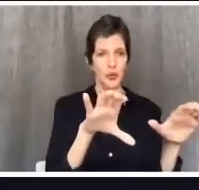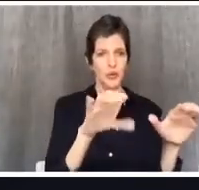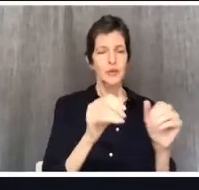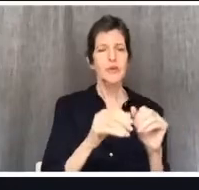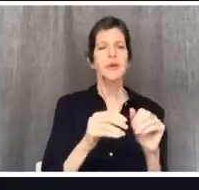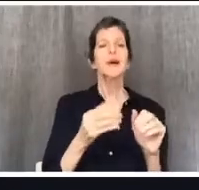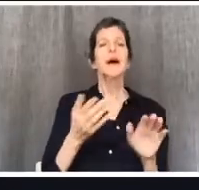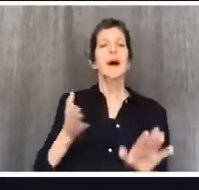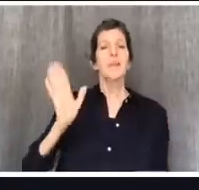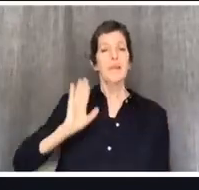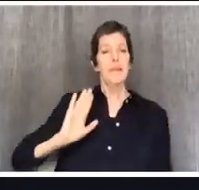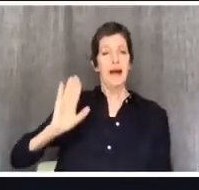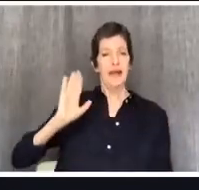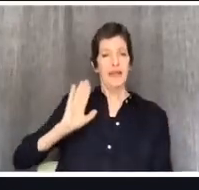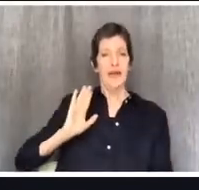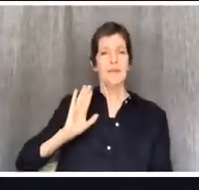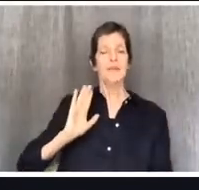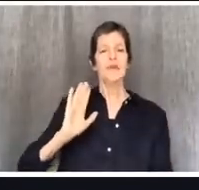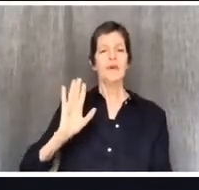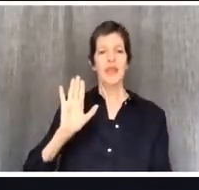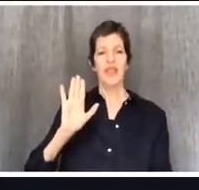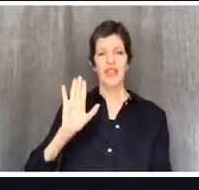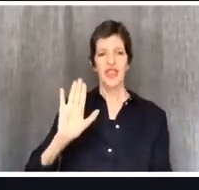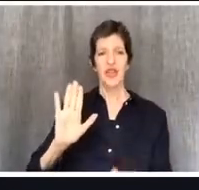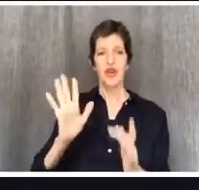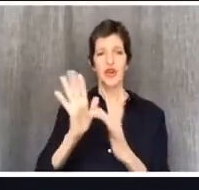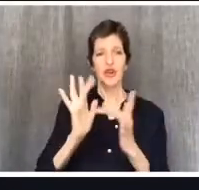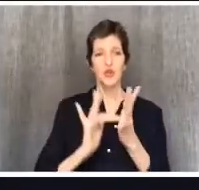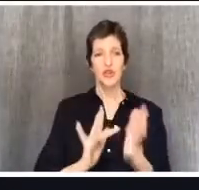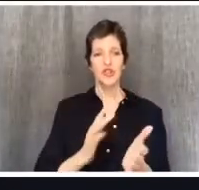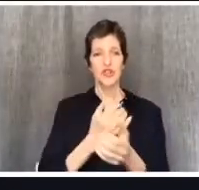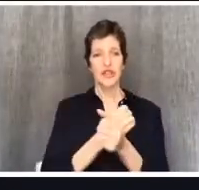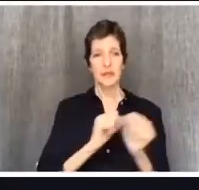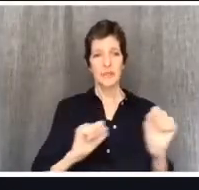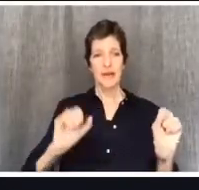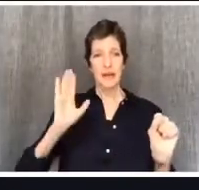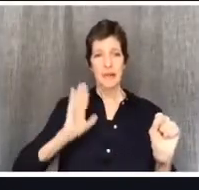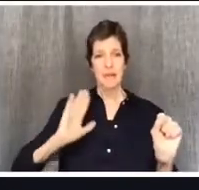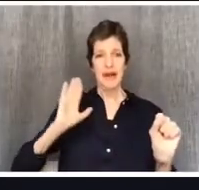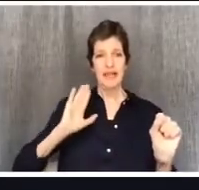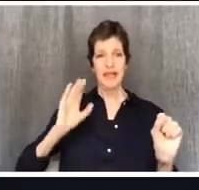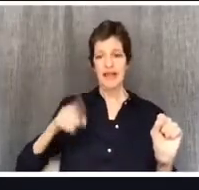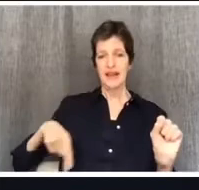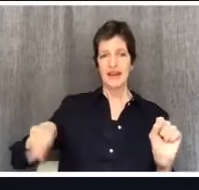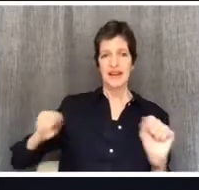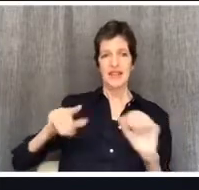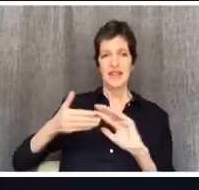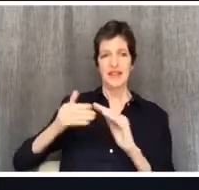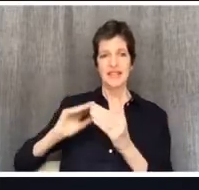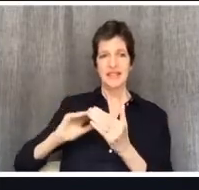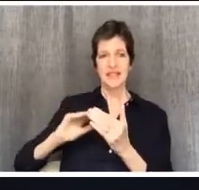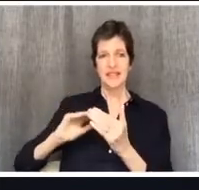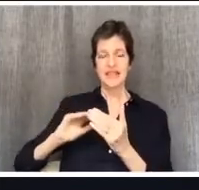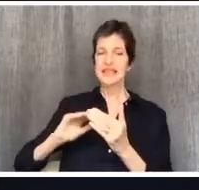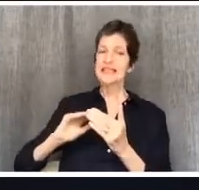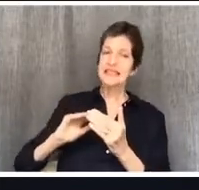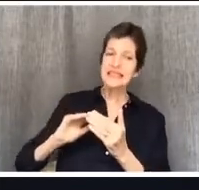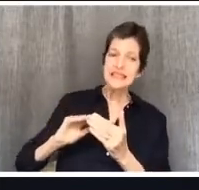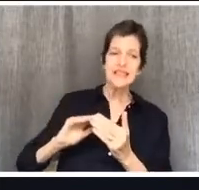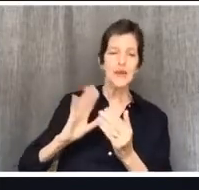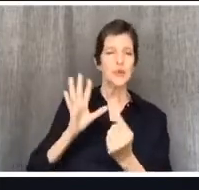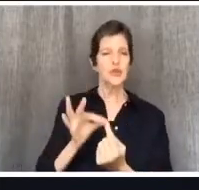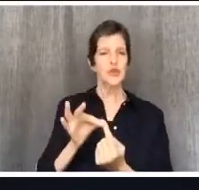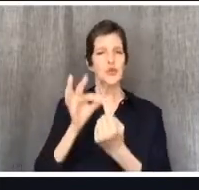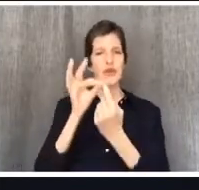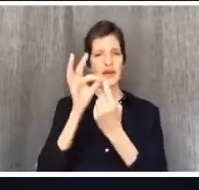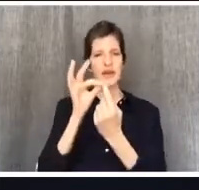unique problem within the Christian church. And the unique problem was this. There would be two extreme responses to Christian